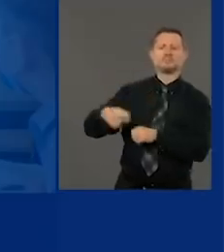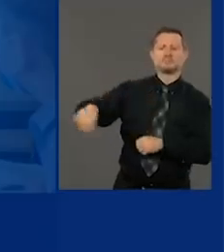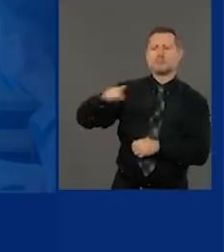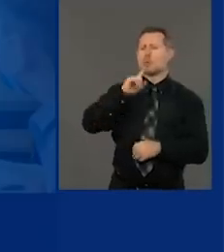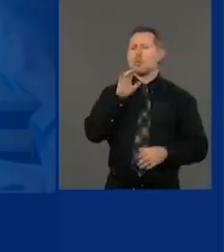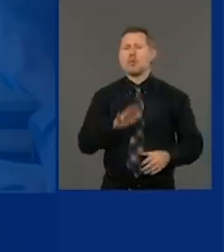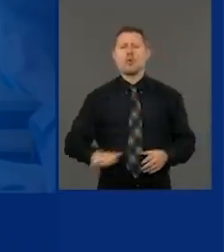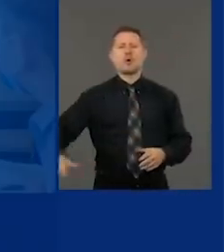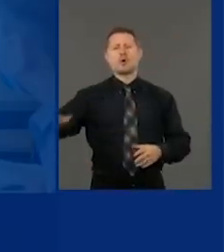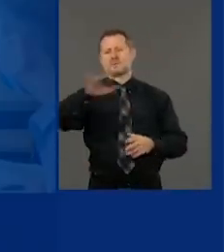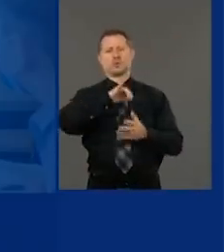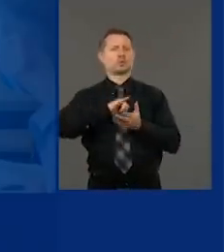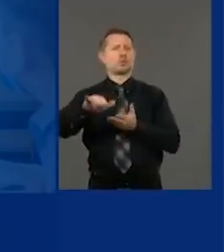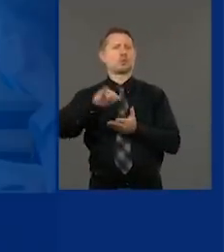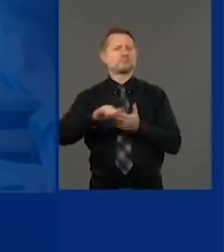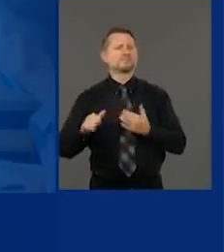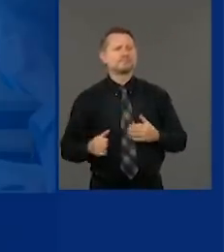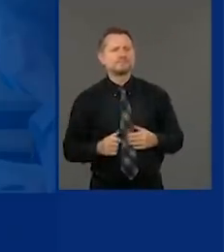the state.